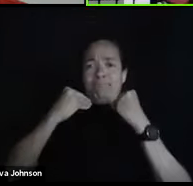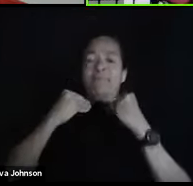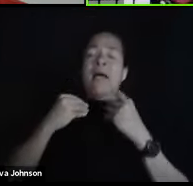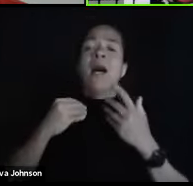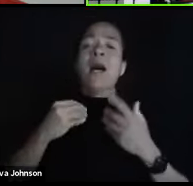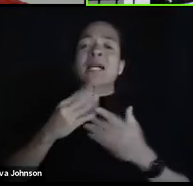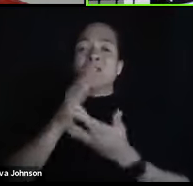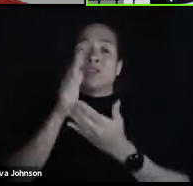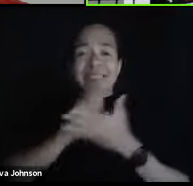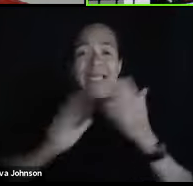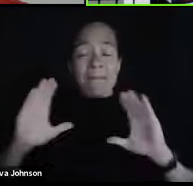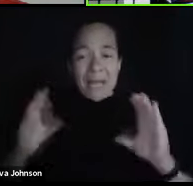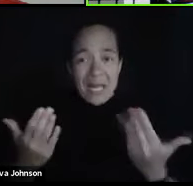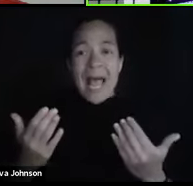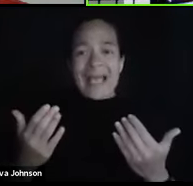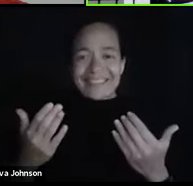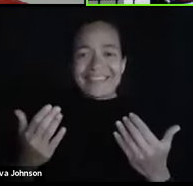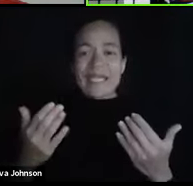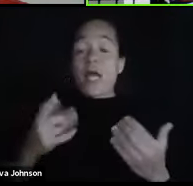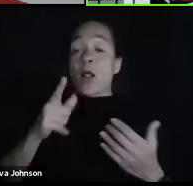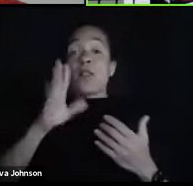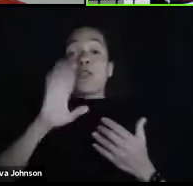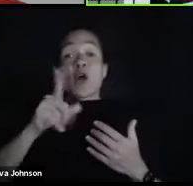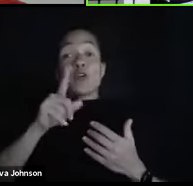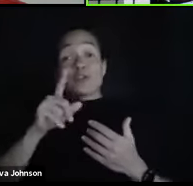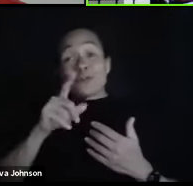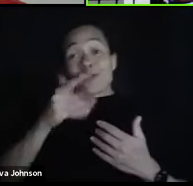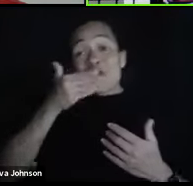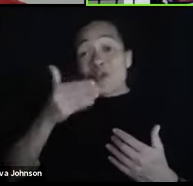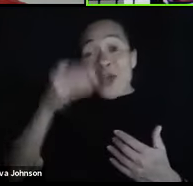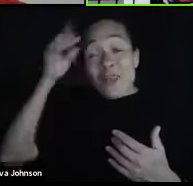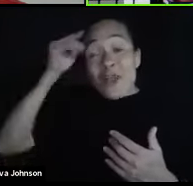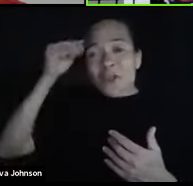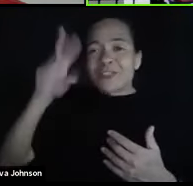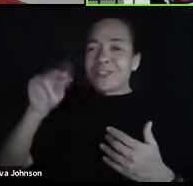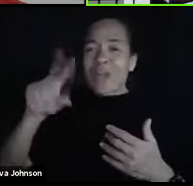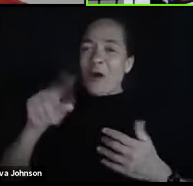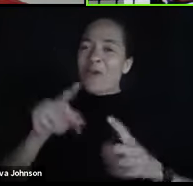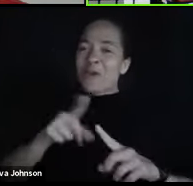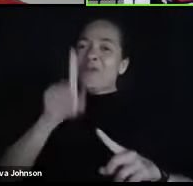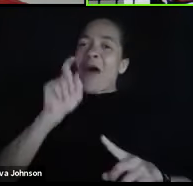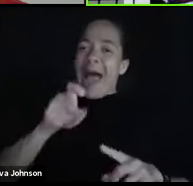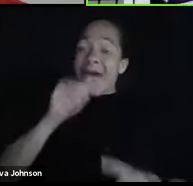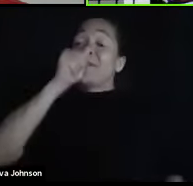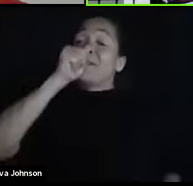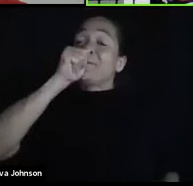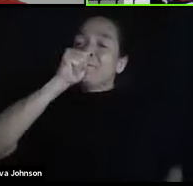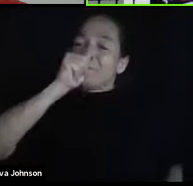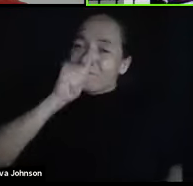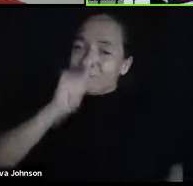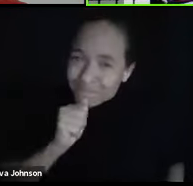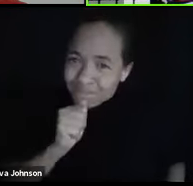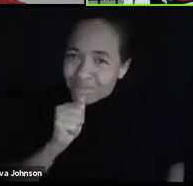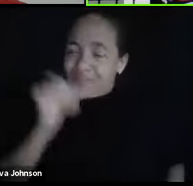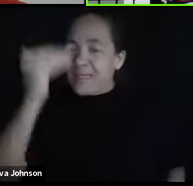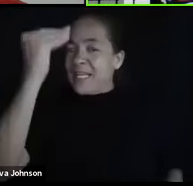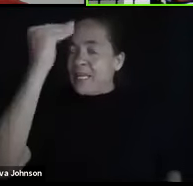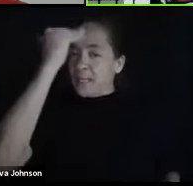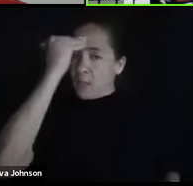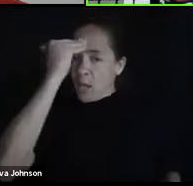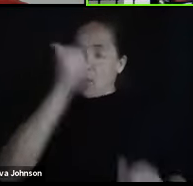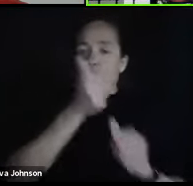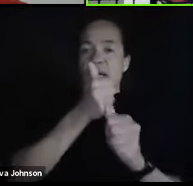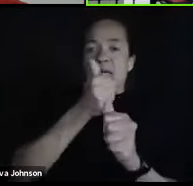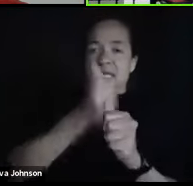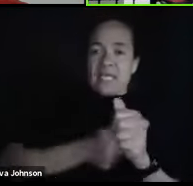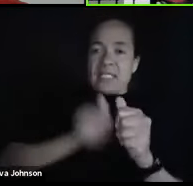constructive or productive thoughts. You just have to suck it up and know that every course